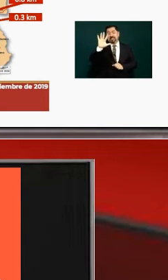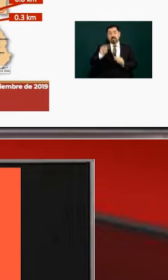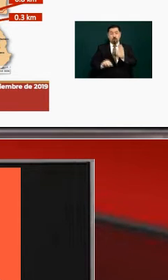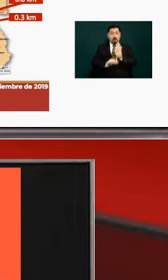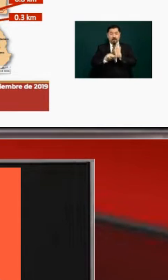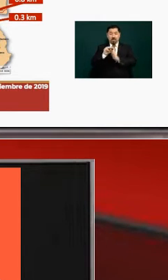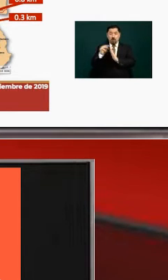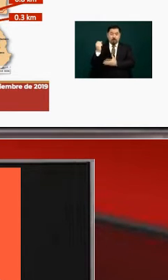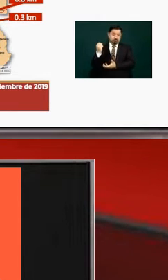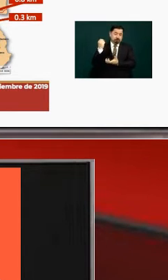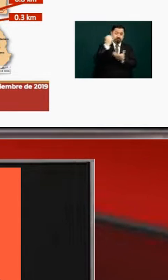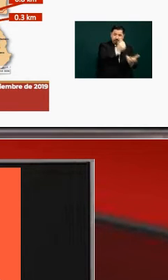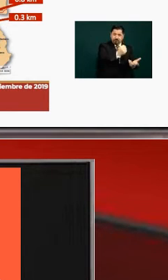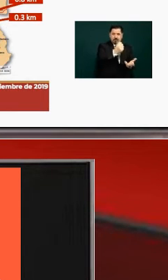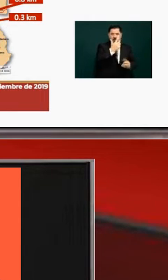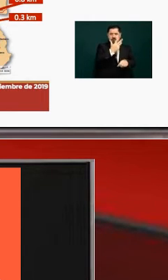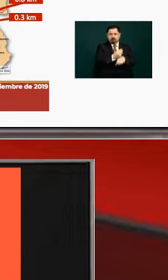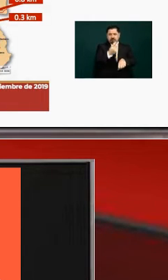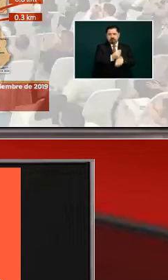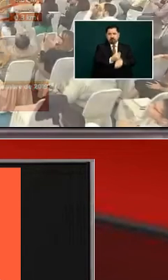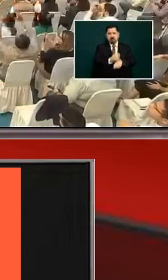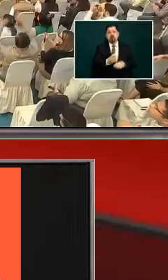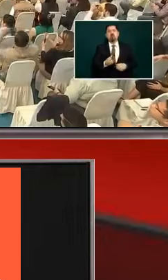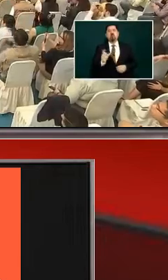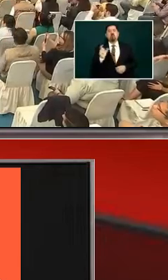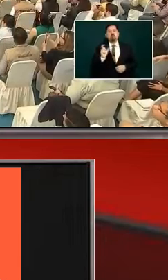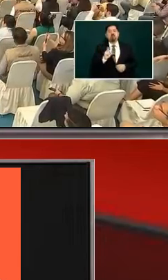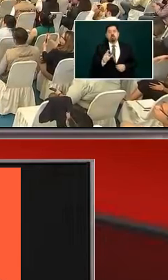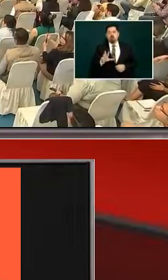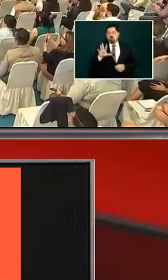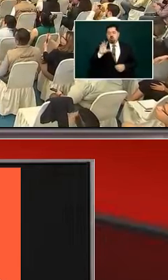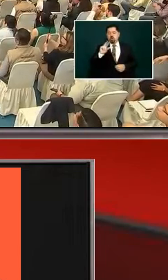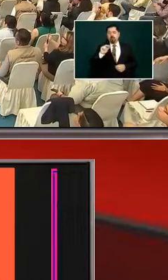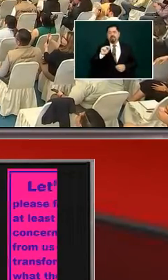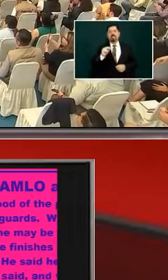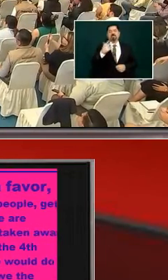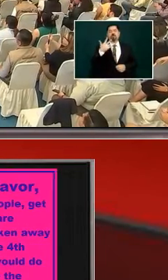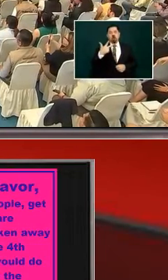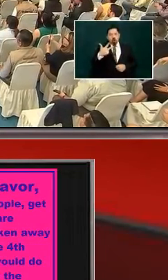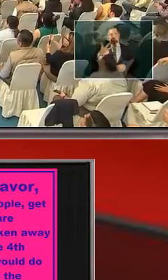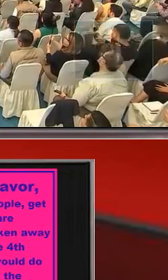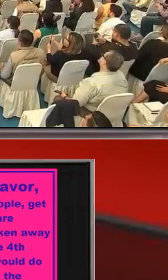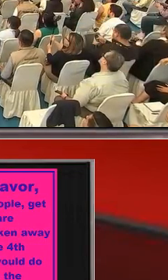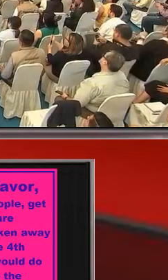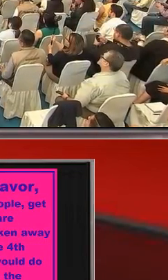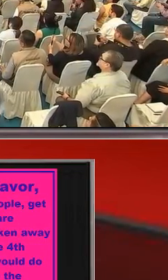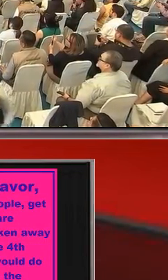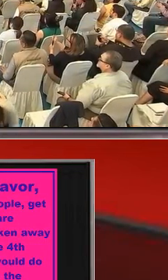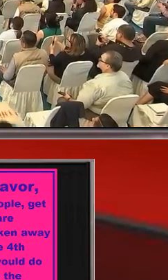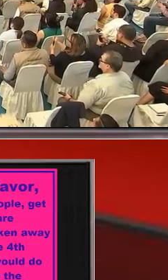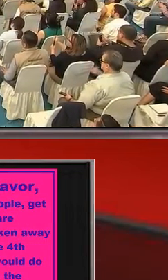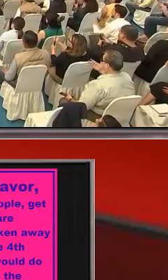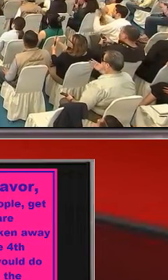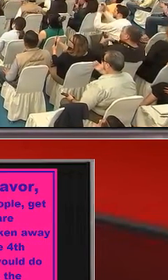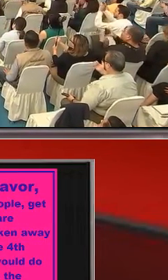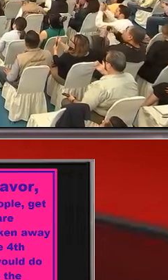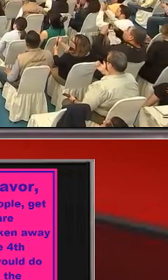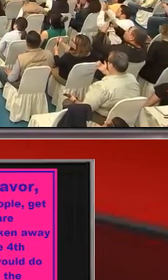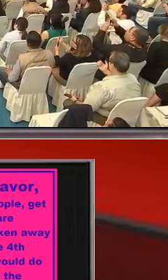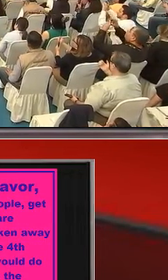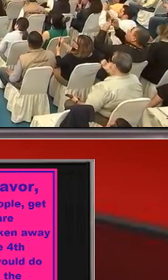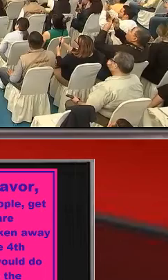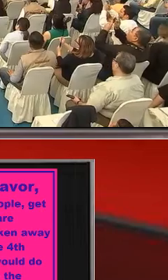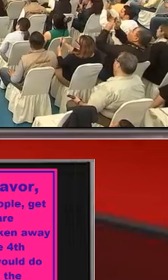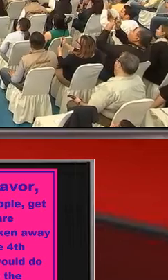the number of million pesos so actually billion because this is 3 000